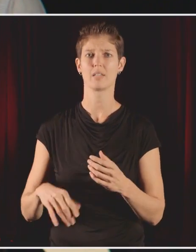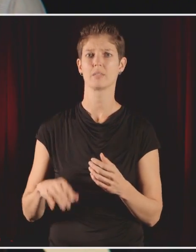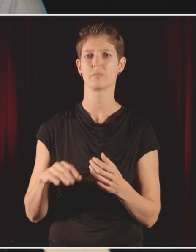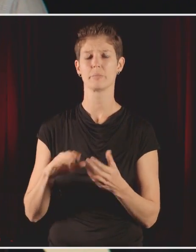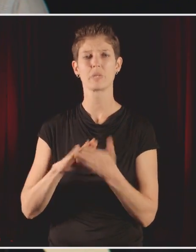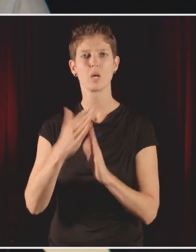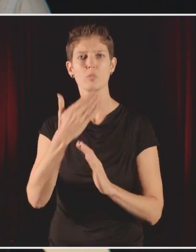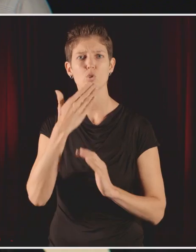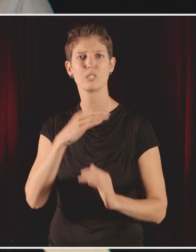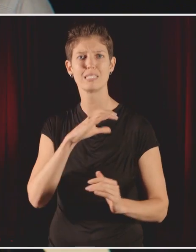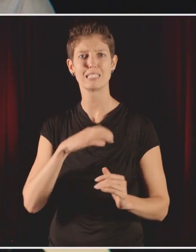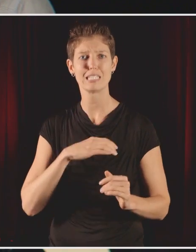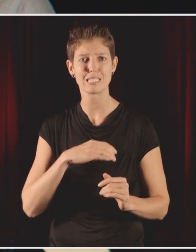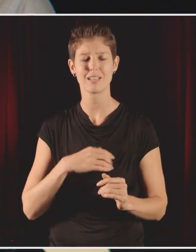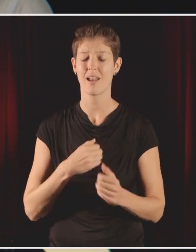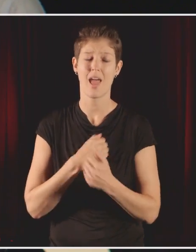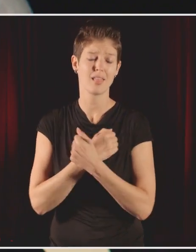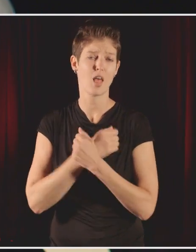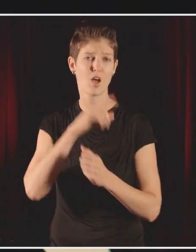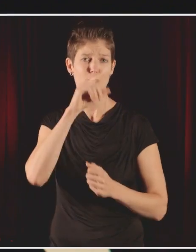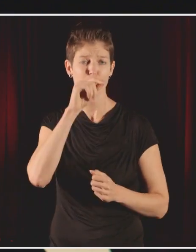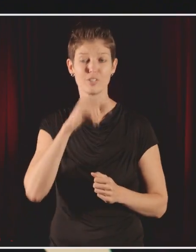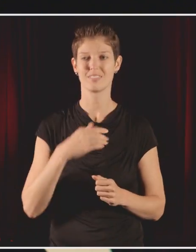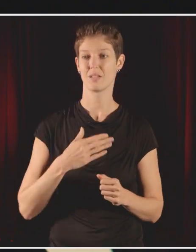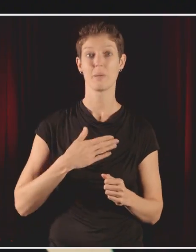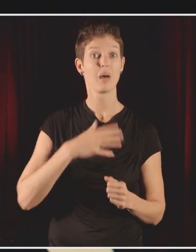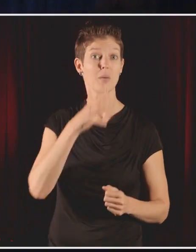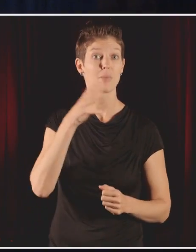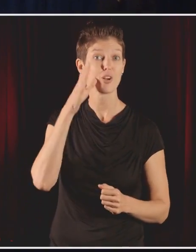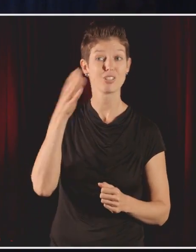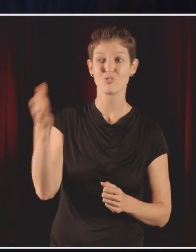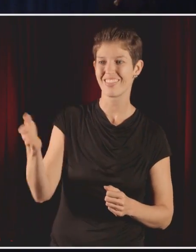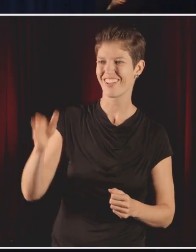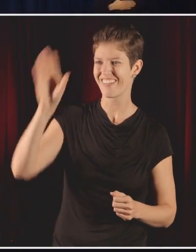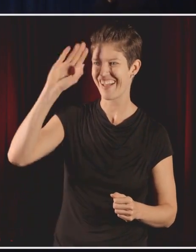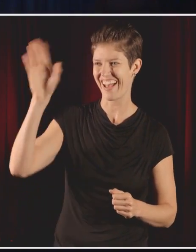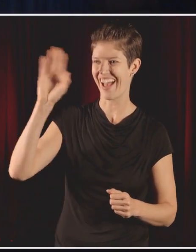with other people. Be a good citizen. And I love birds, and my parents are here. Hey, Dad and Mom.